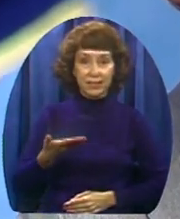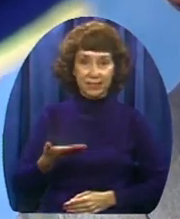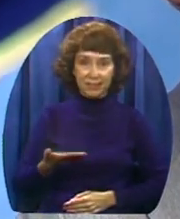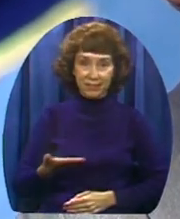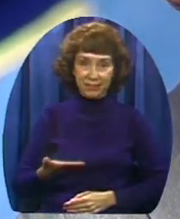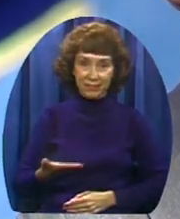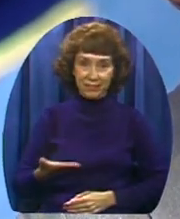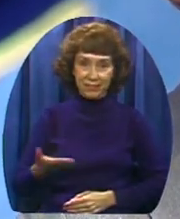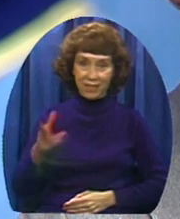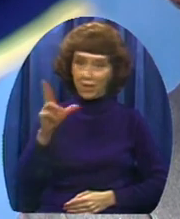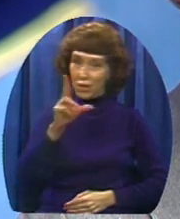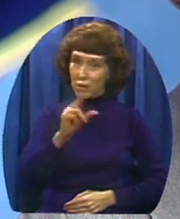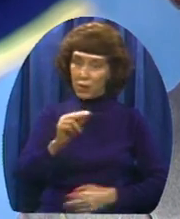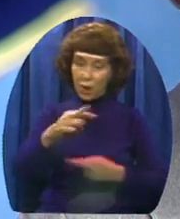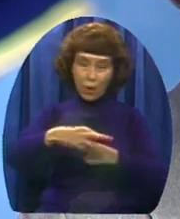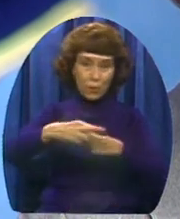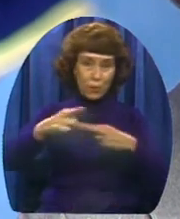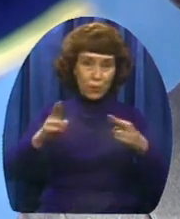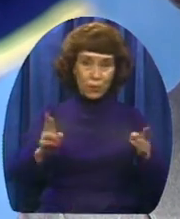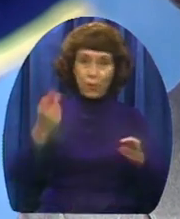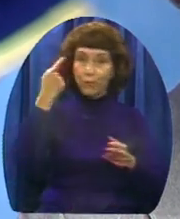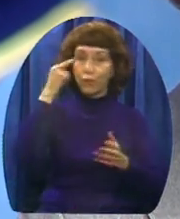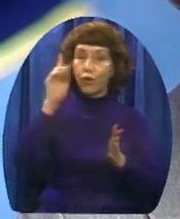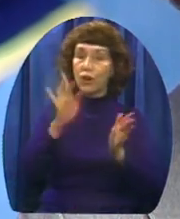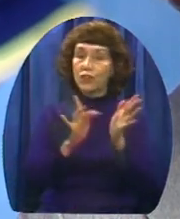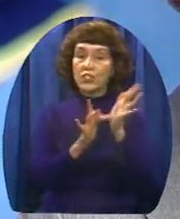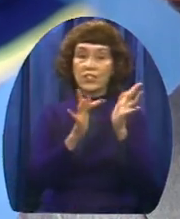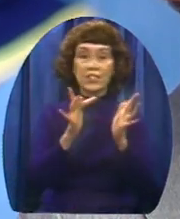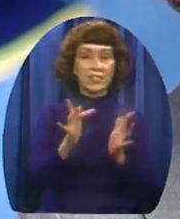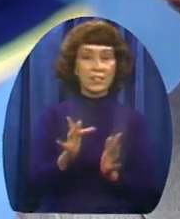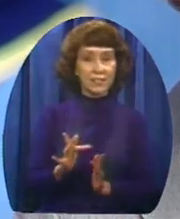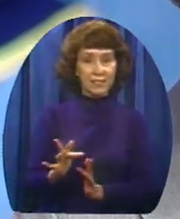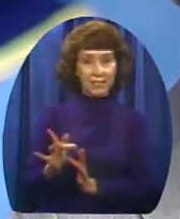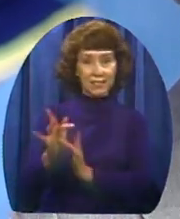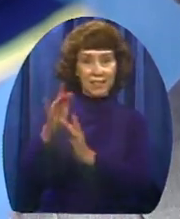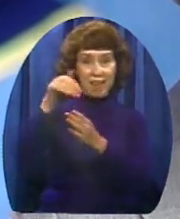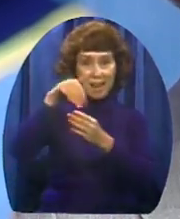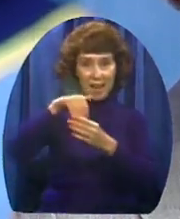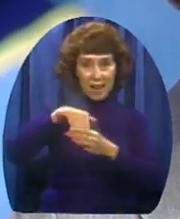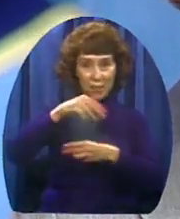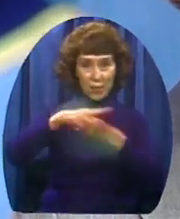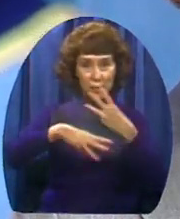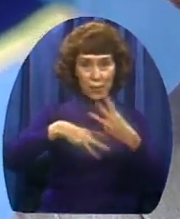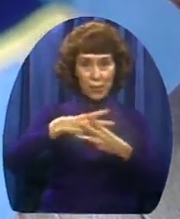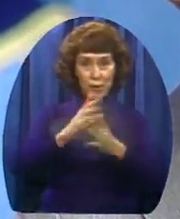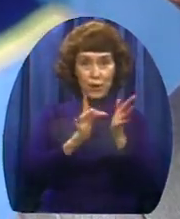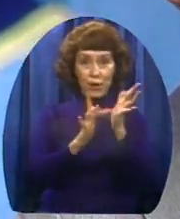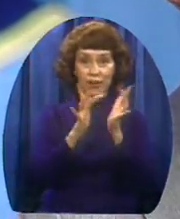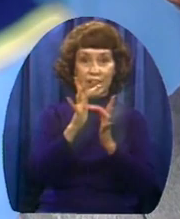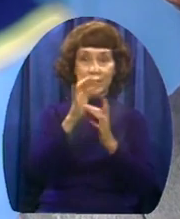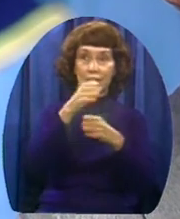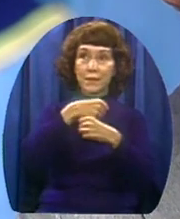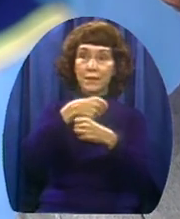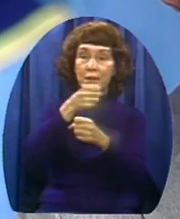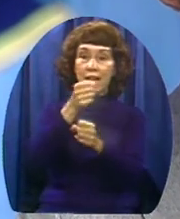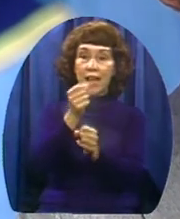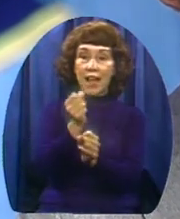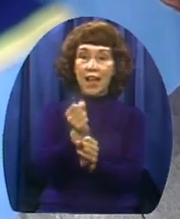No room for Jesus in the world He made